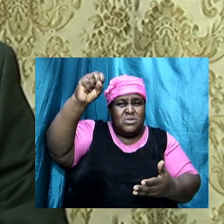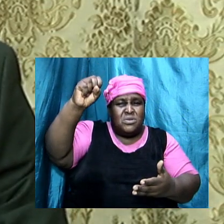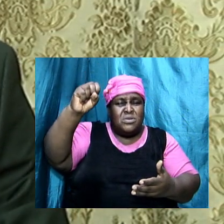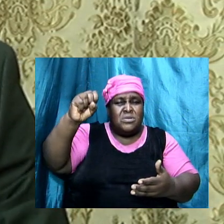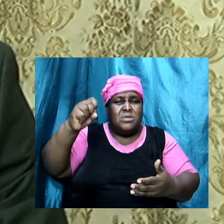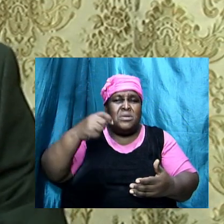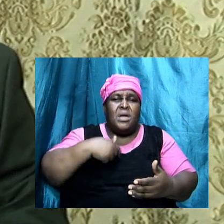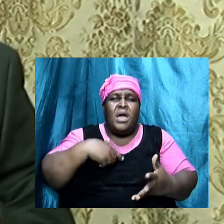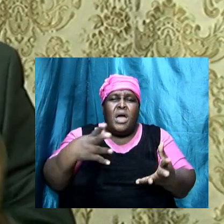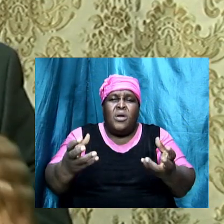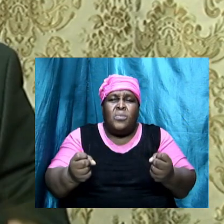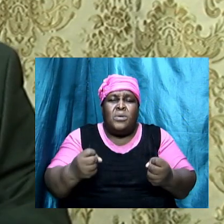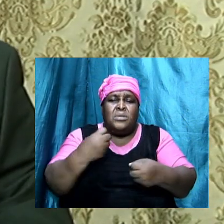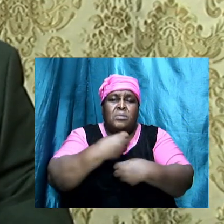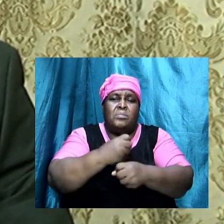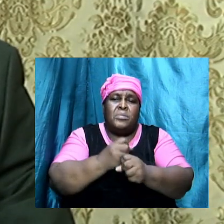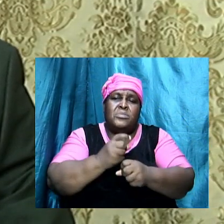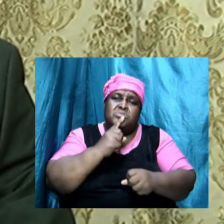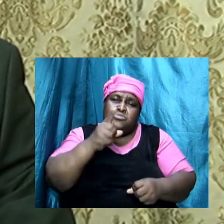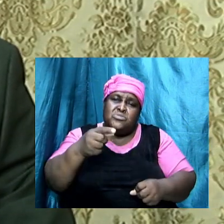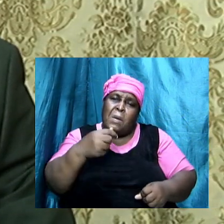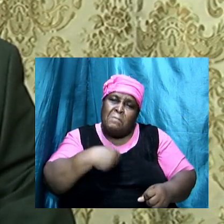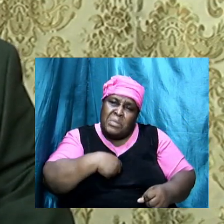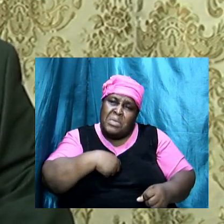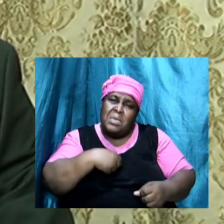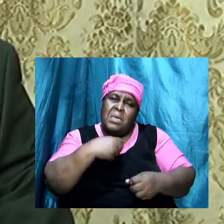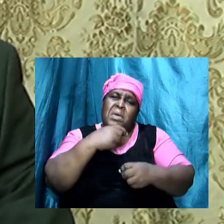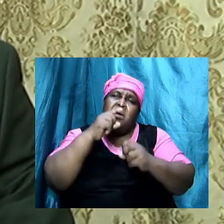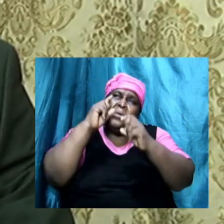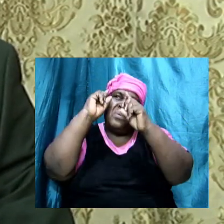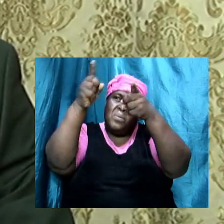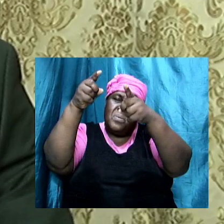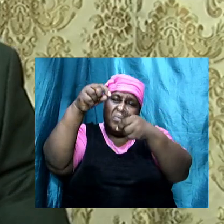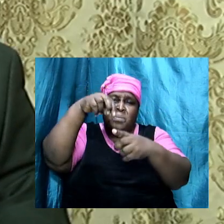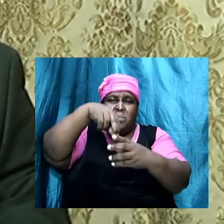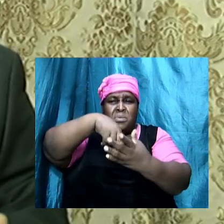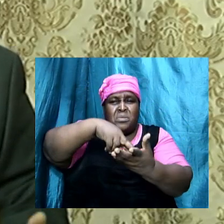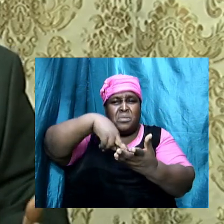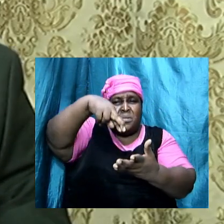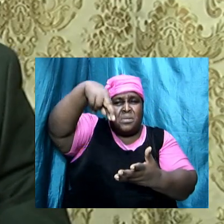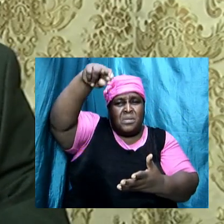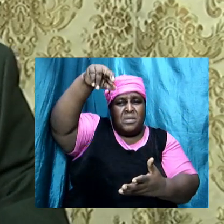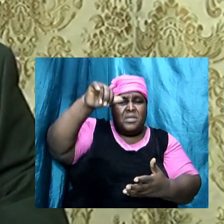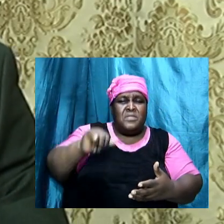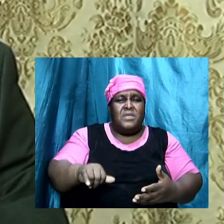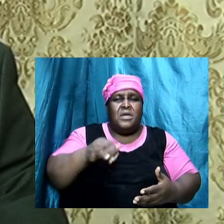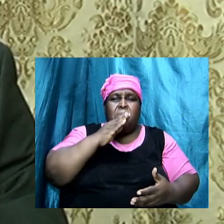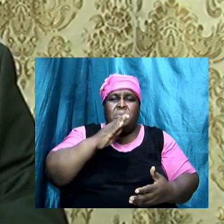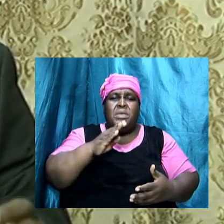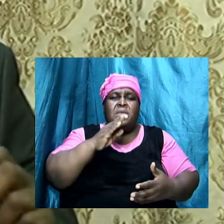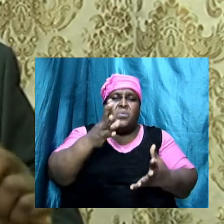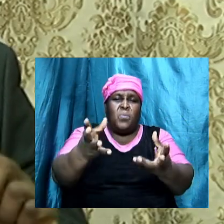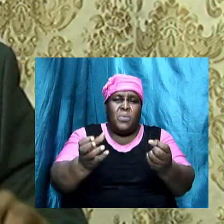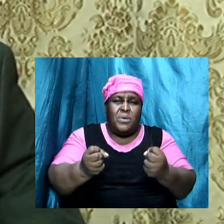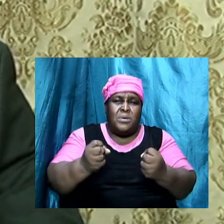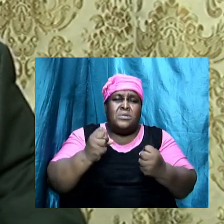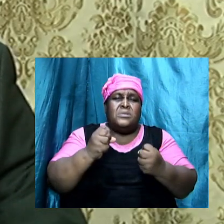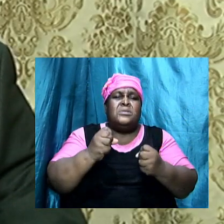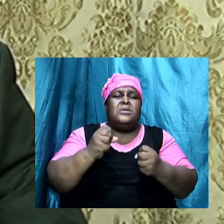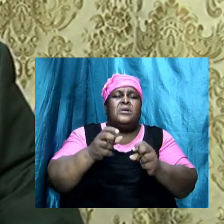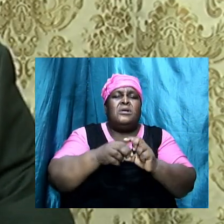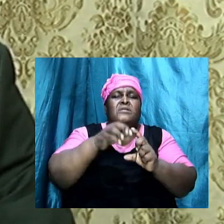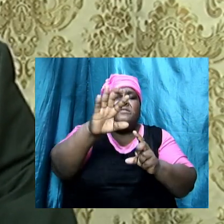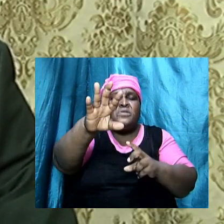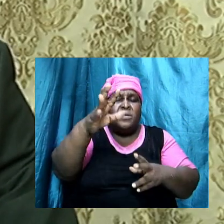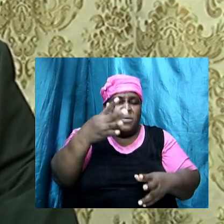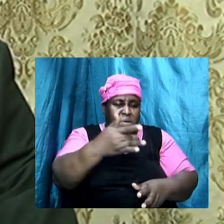I make it in the rapture. And I believe tonight that, you know, that should be the desire of your heart. Amen. That you make it